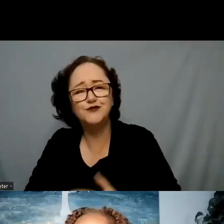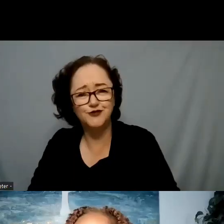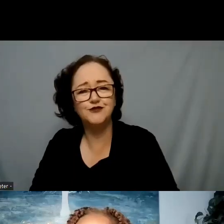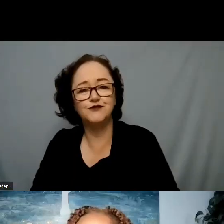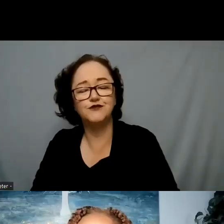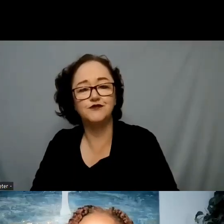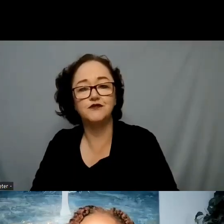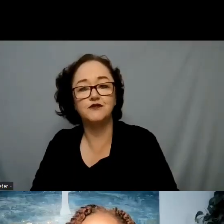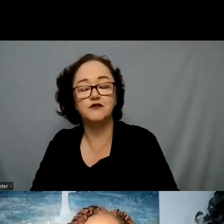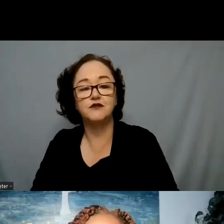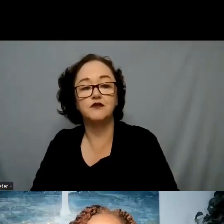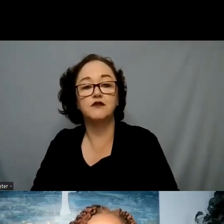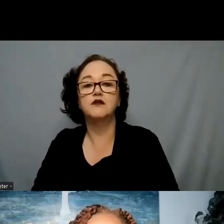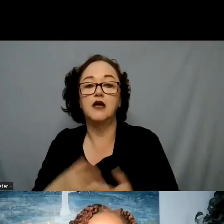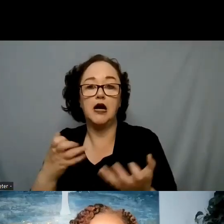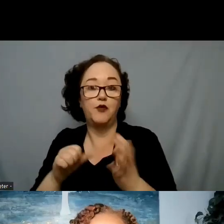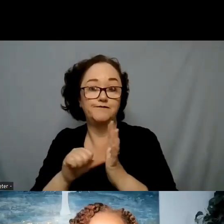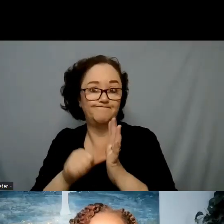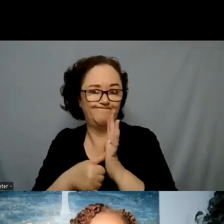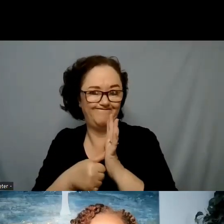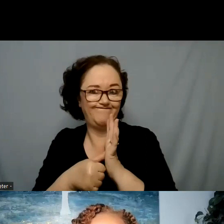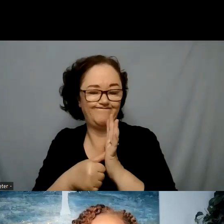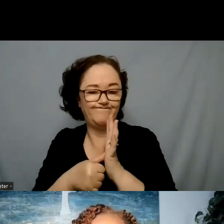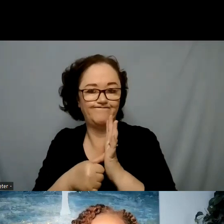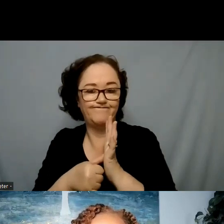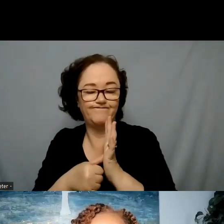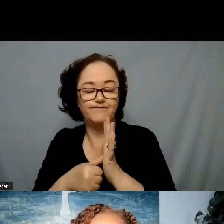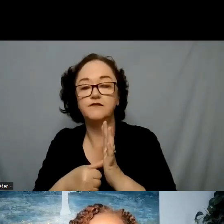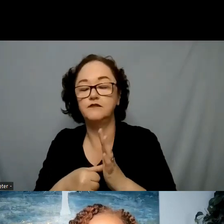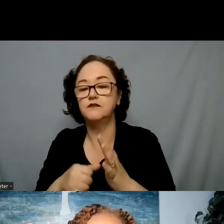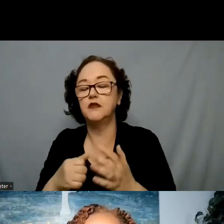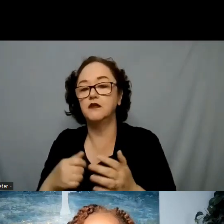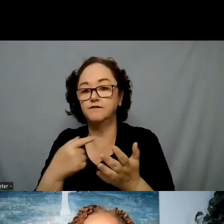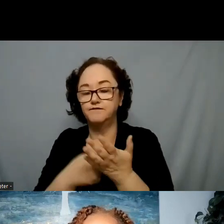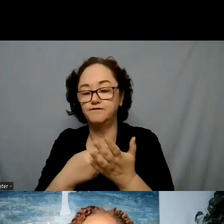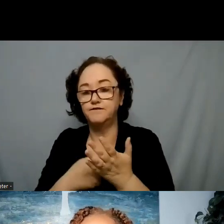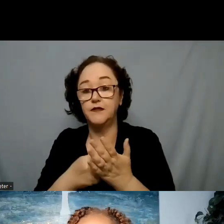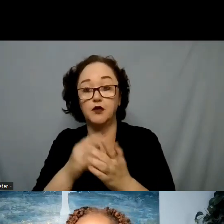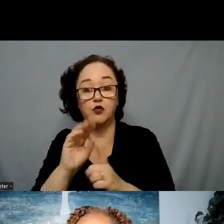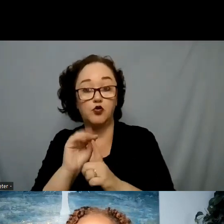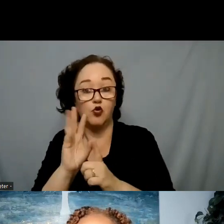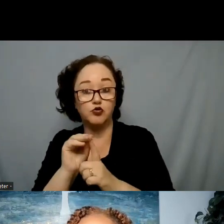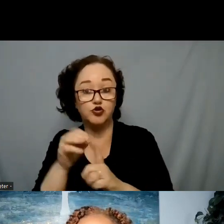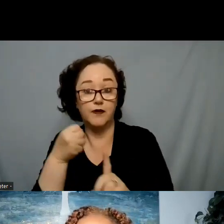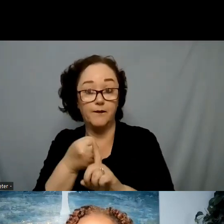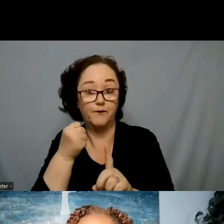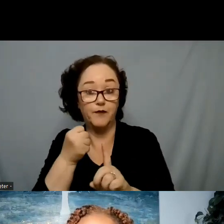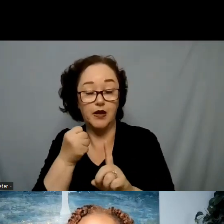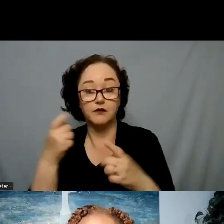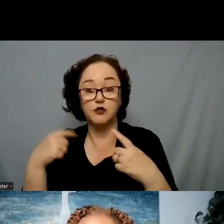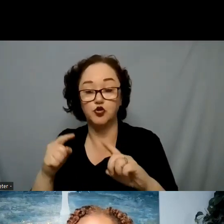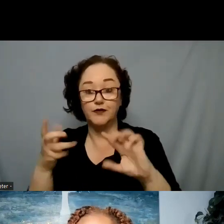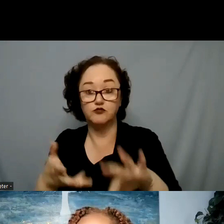I just wanted to reiterate, and so talking about the impact of culture during a crisis incident